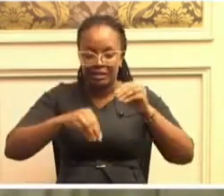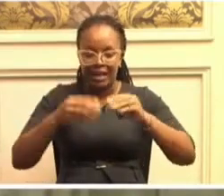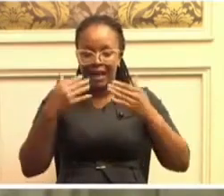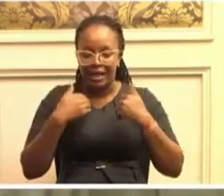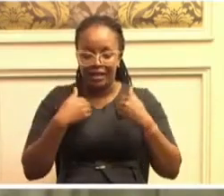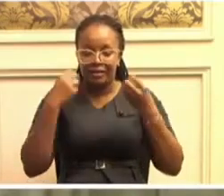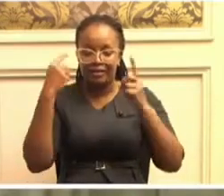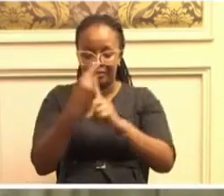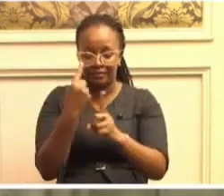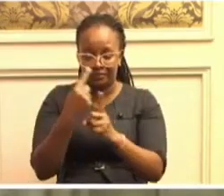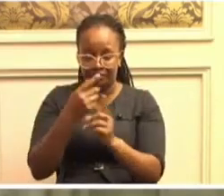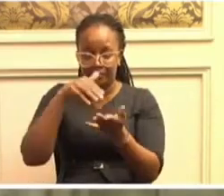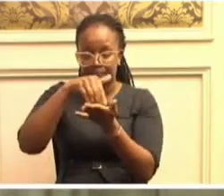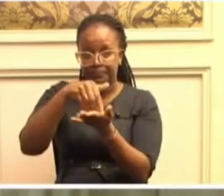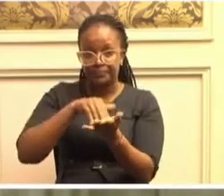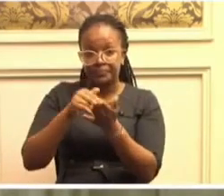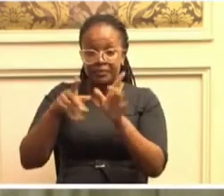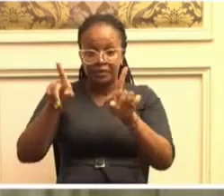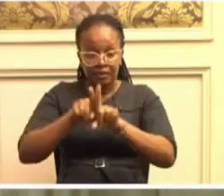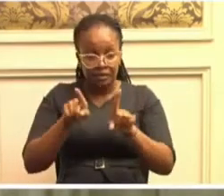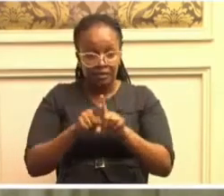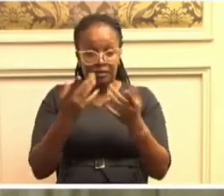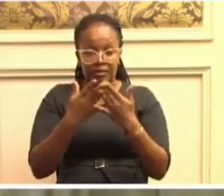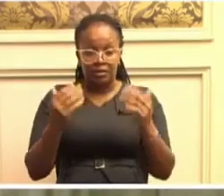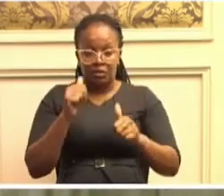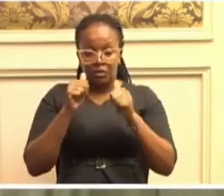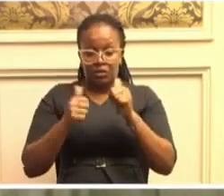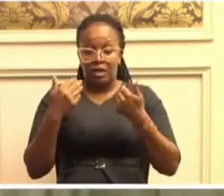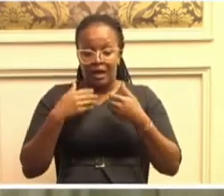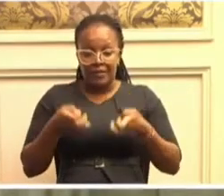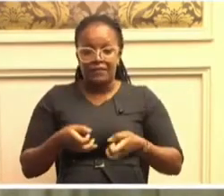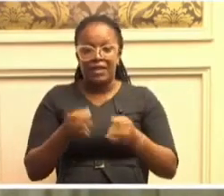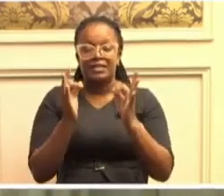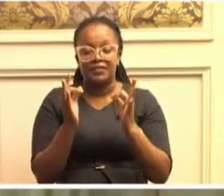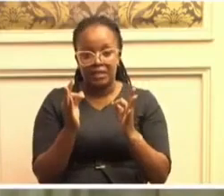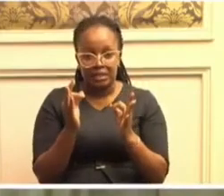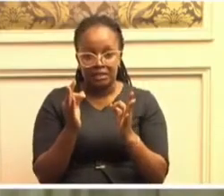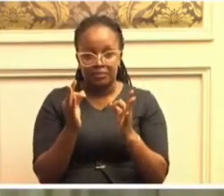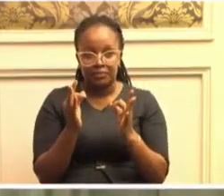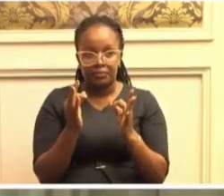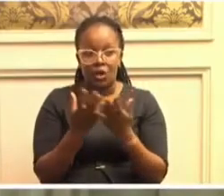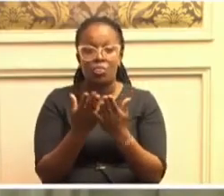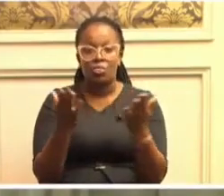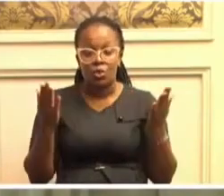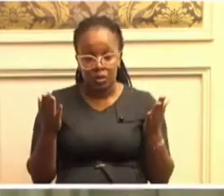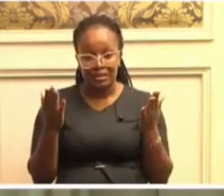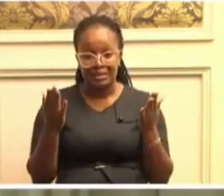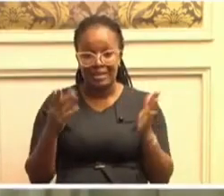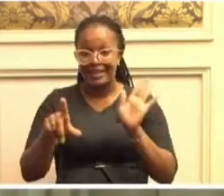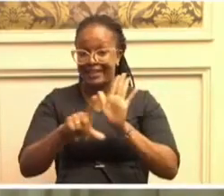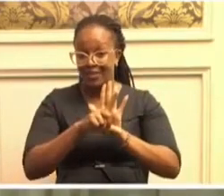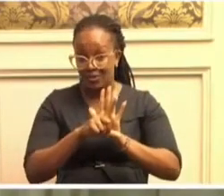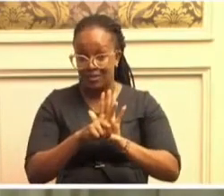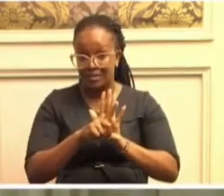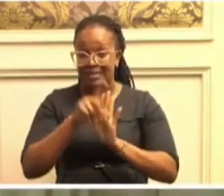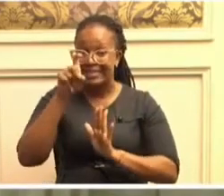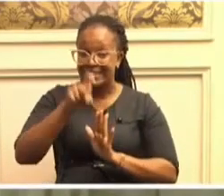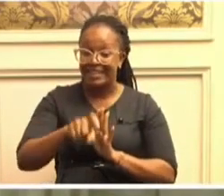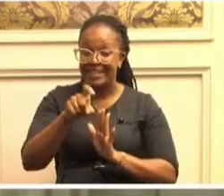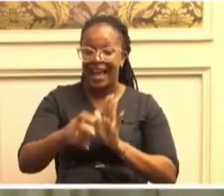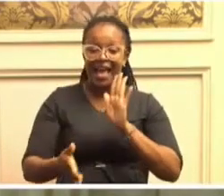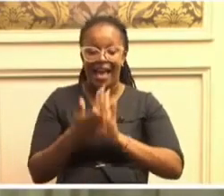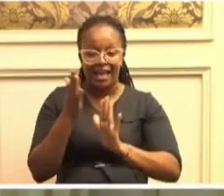inconsistencies that weaken its effectiveness. This legislation needs urgent